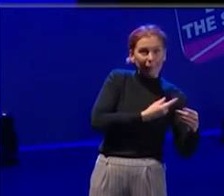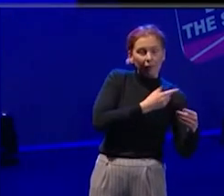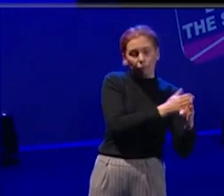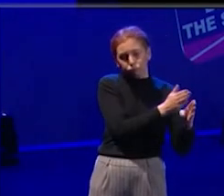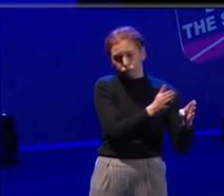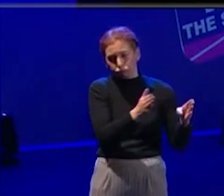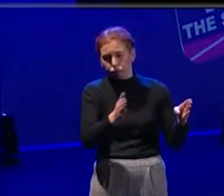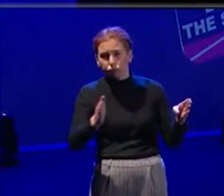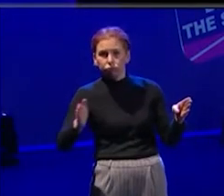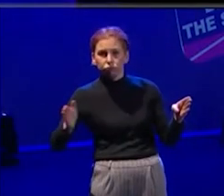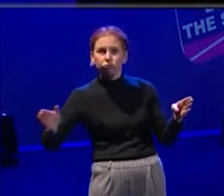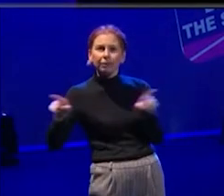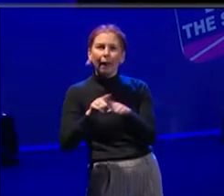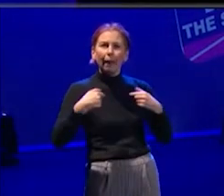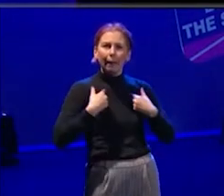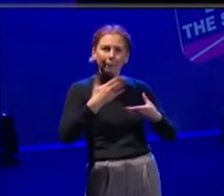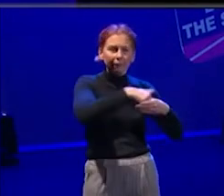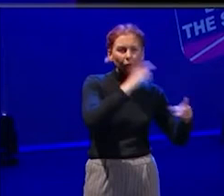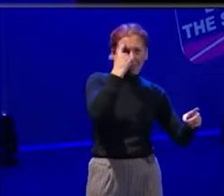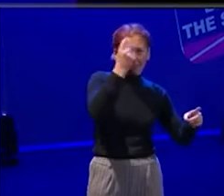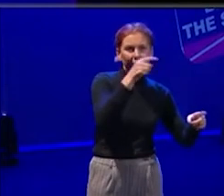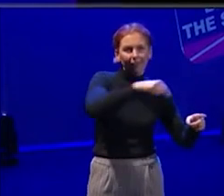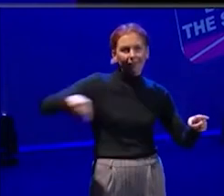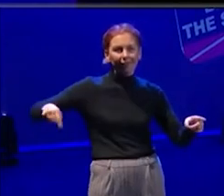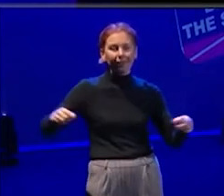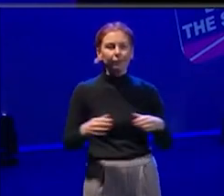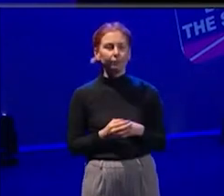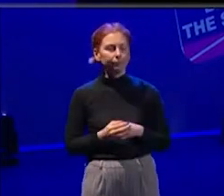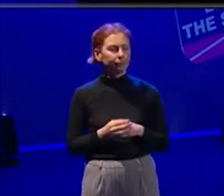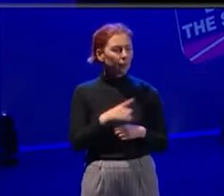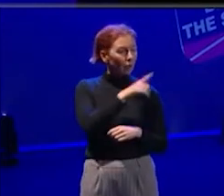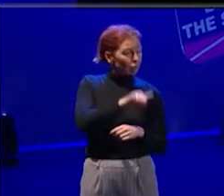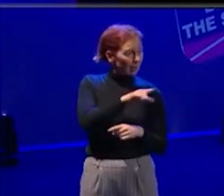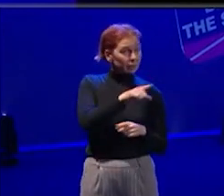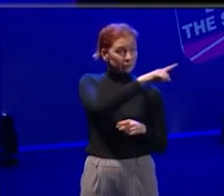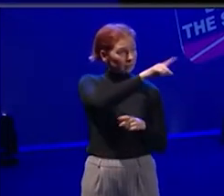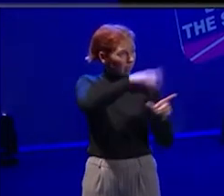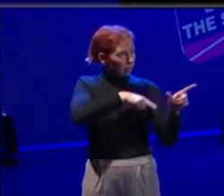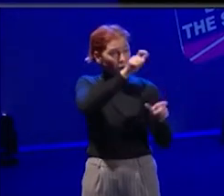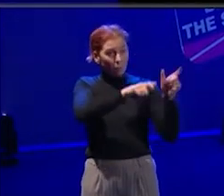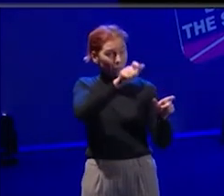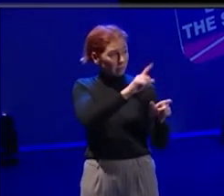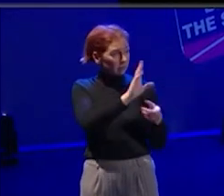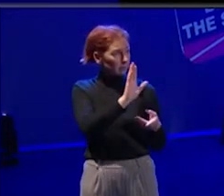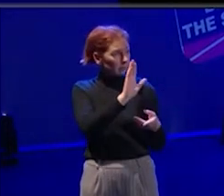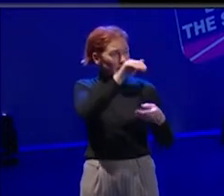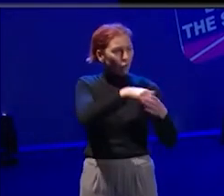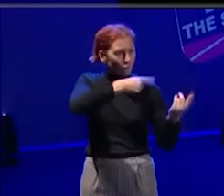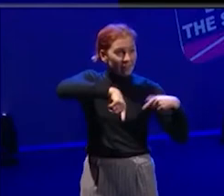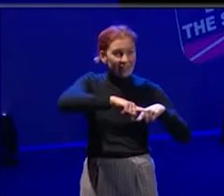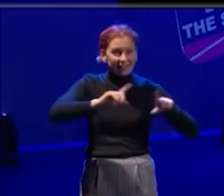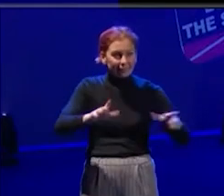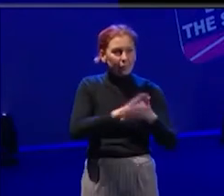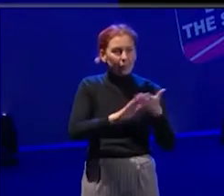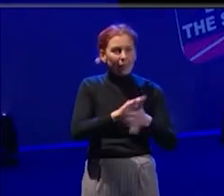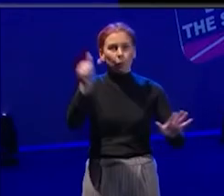important to keep in mind. And you can, as a young person attending a lot of these things, you can really tell the difference. So thank you so much for doing that. Thank